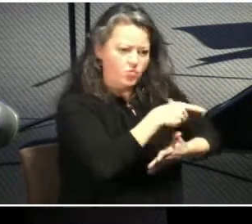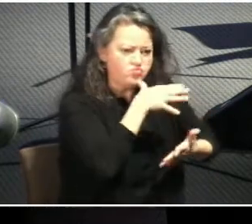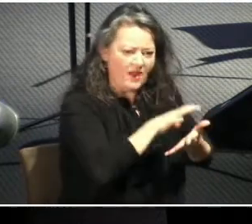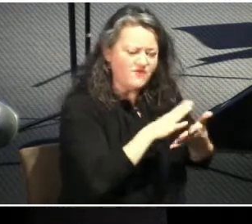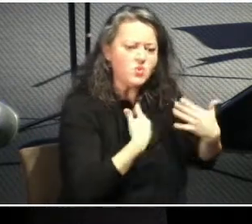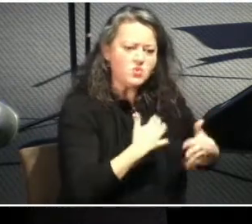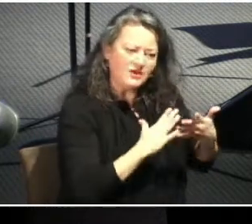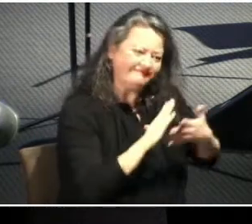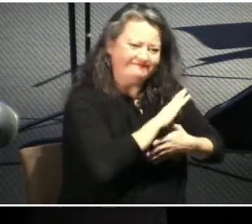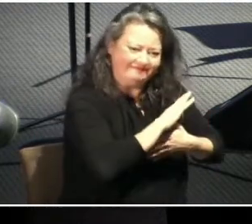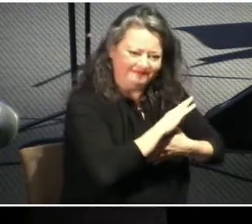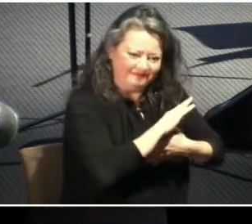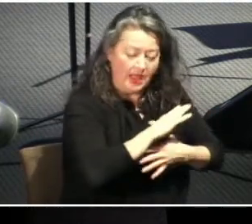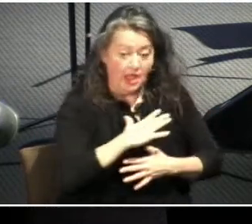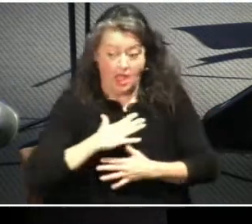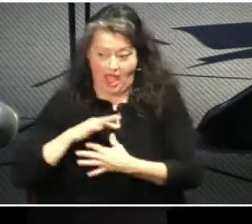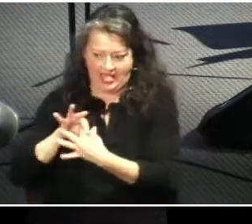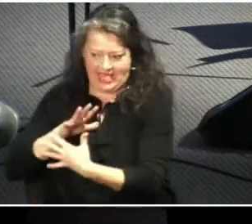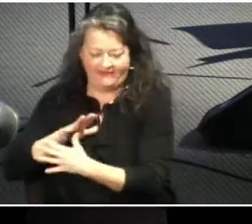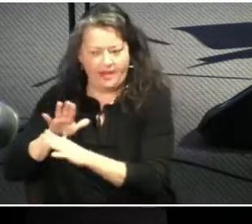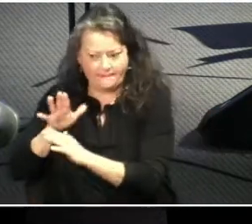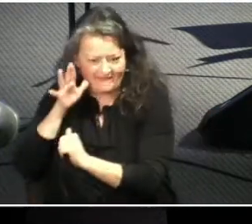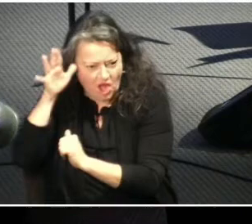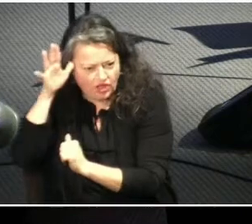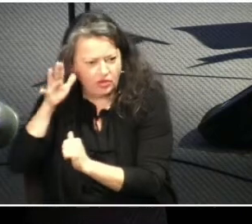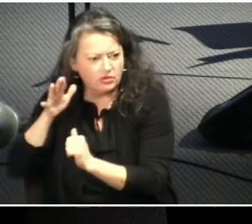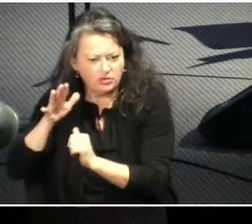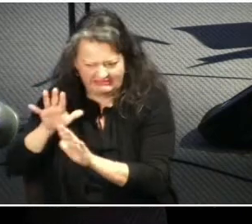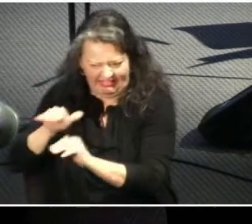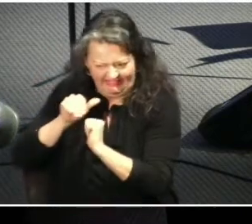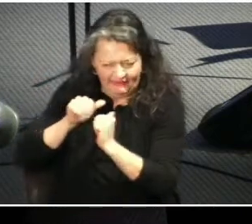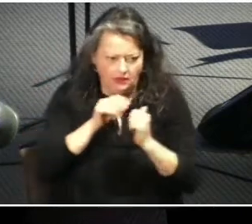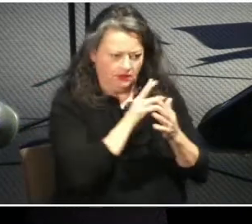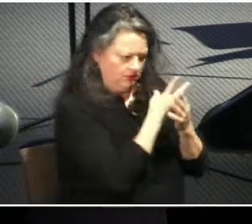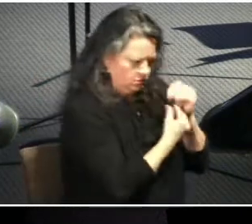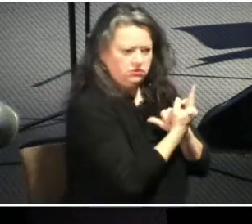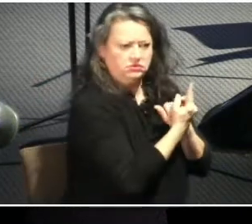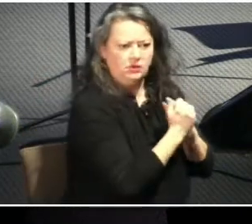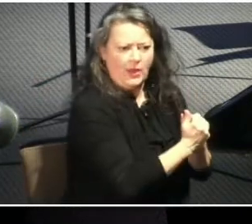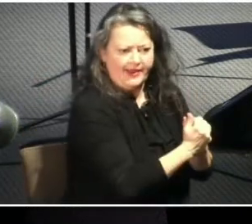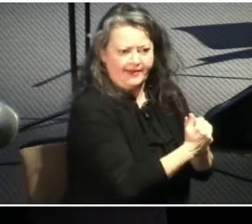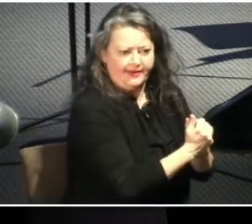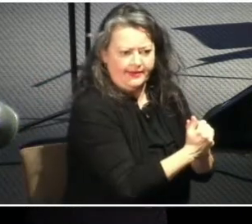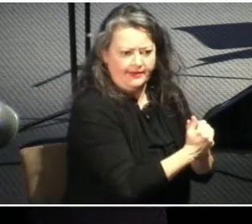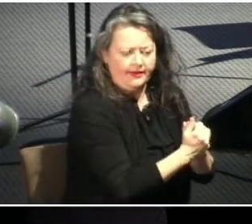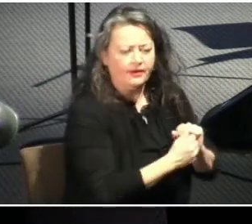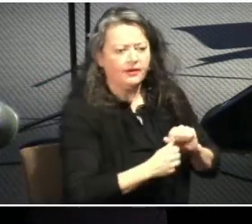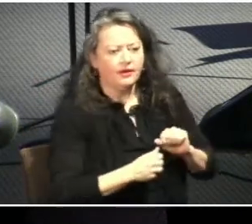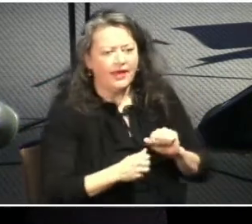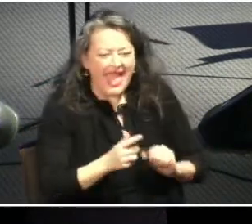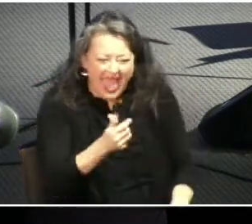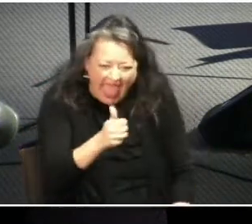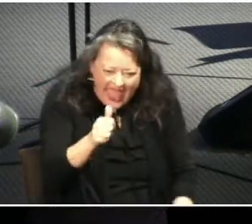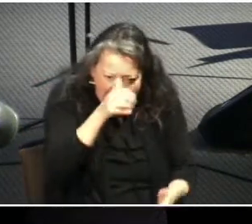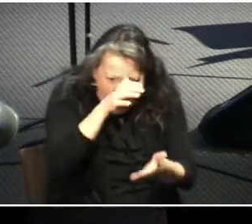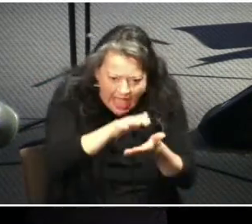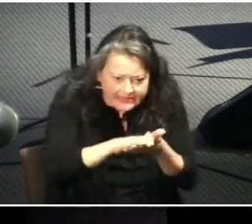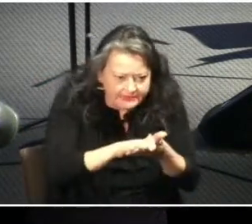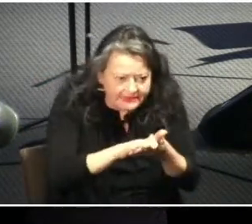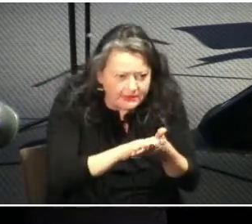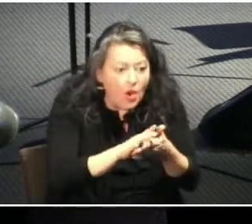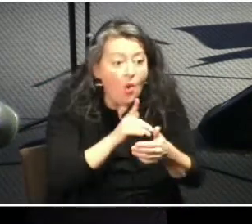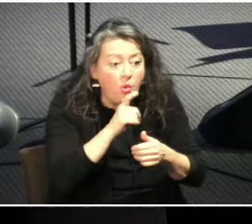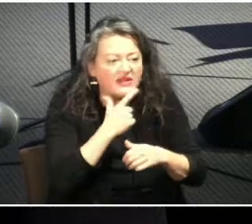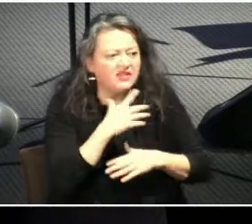wives by leaving their father and mother and becoming one flesh with their wife. So any husband who quotes, wife